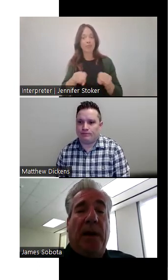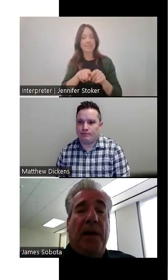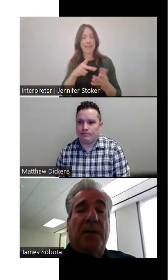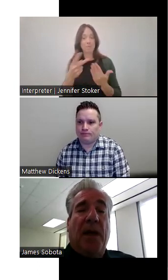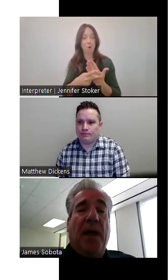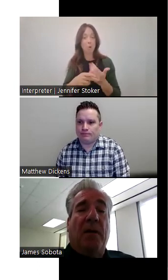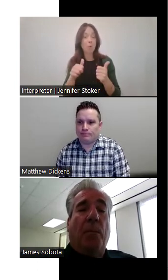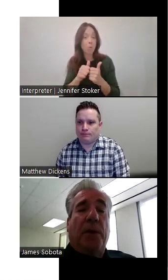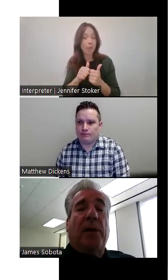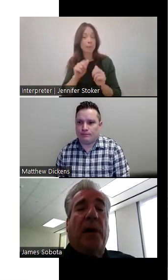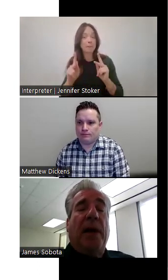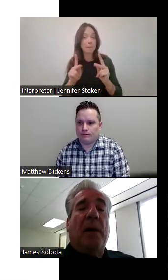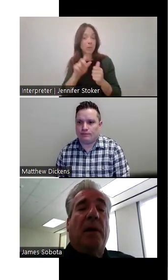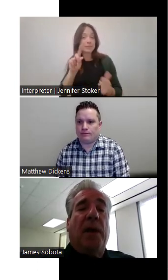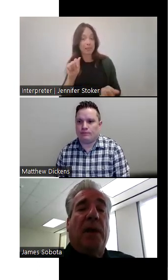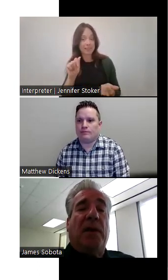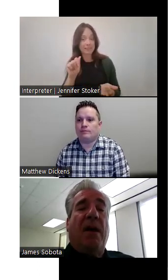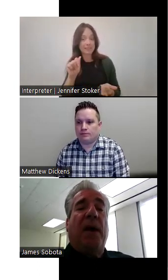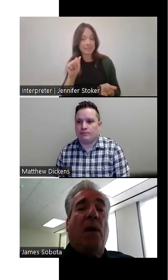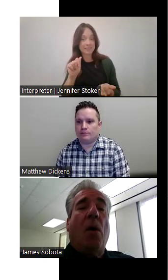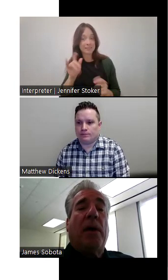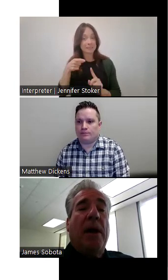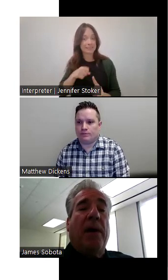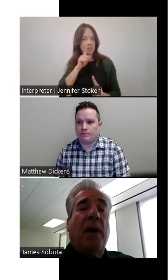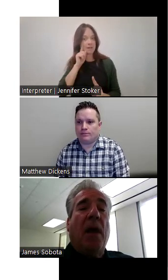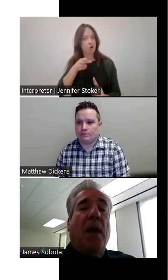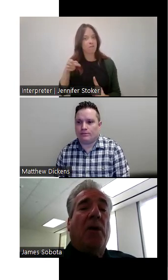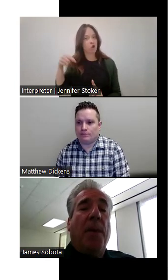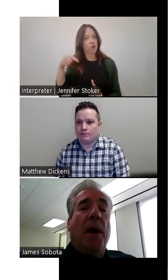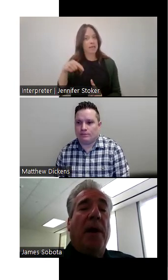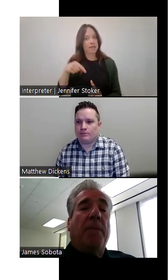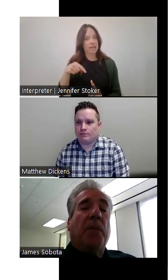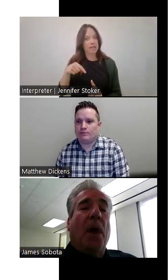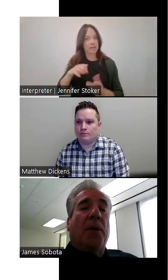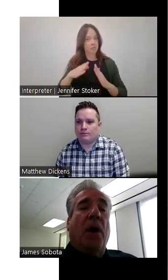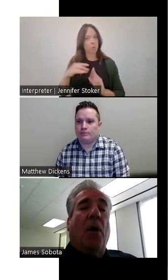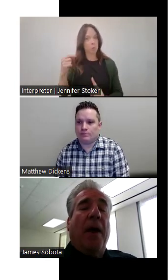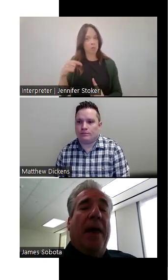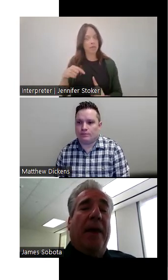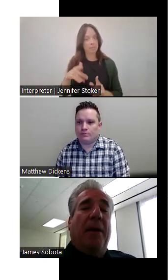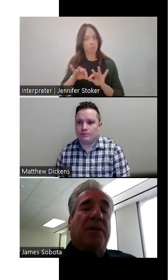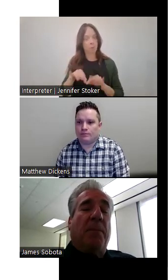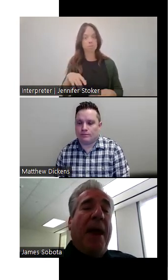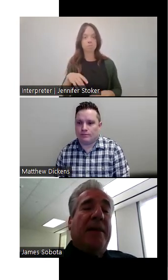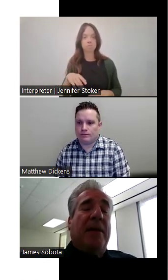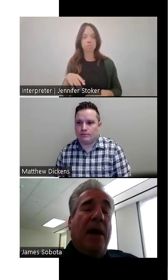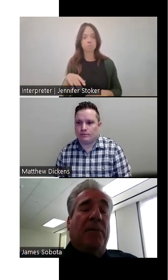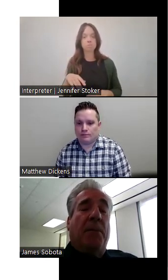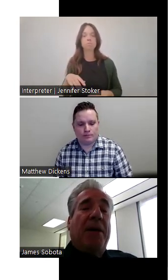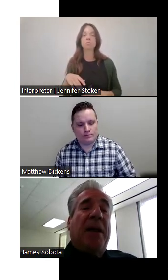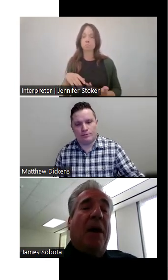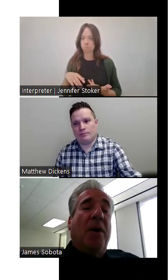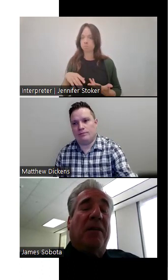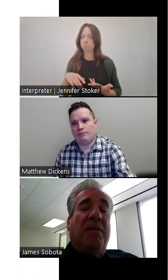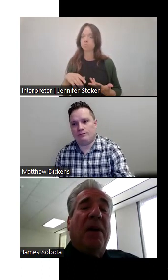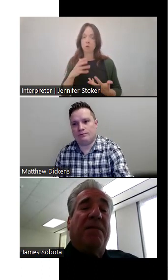disabilities and particularly the deaf and hard of hearing community. So it was amazing. It